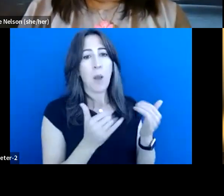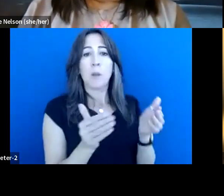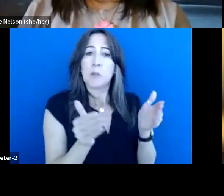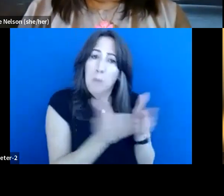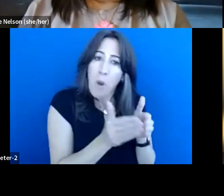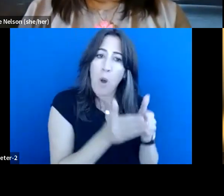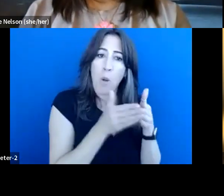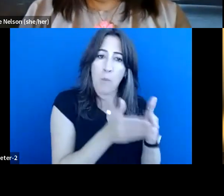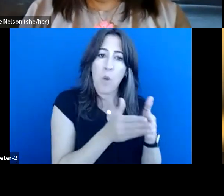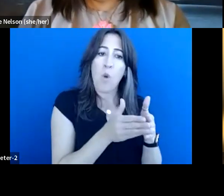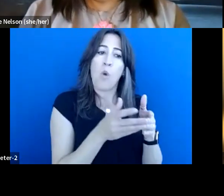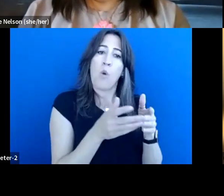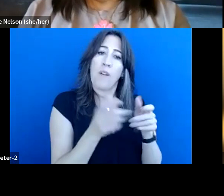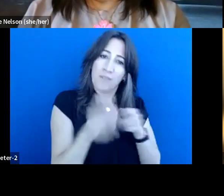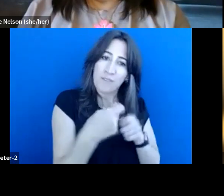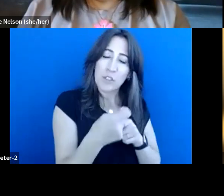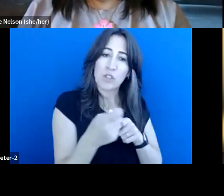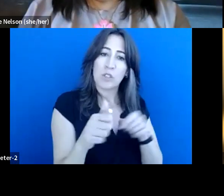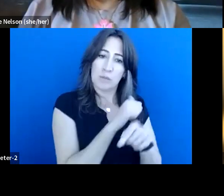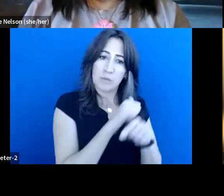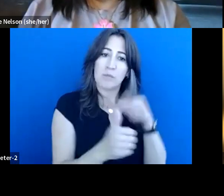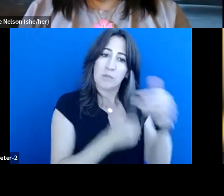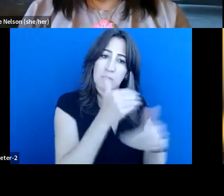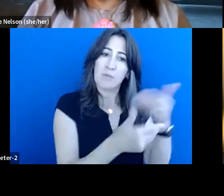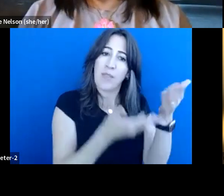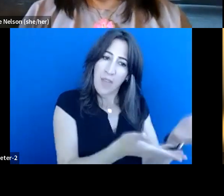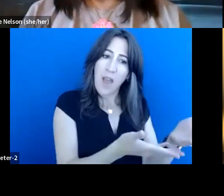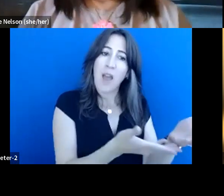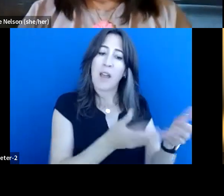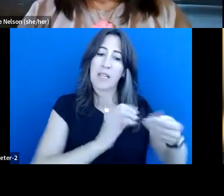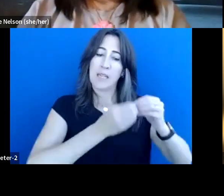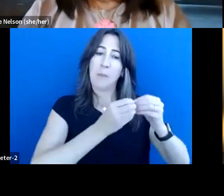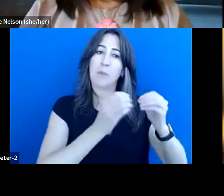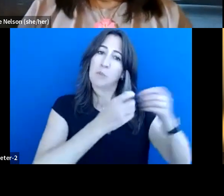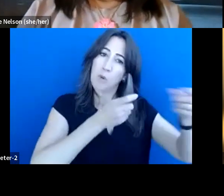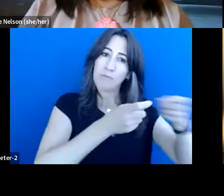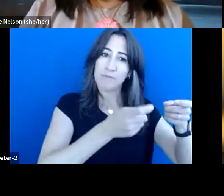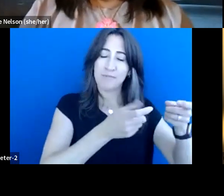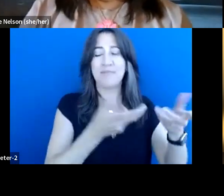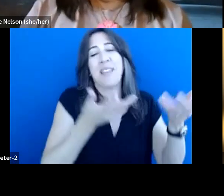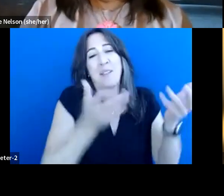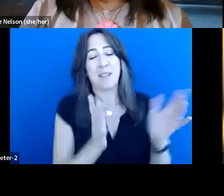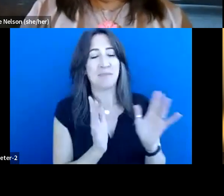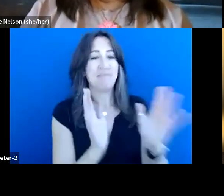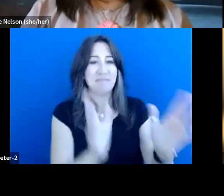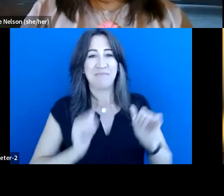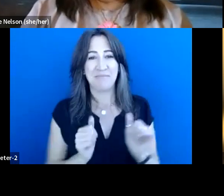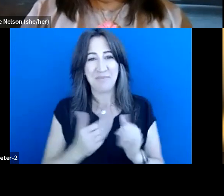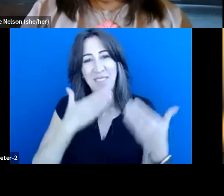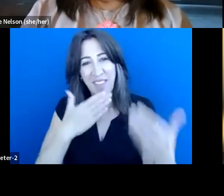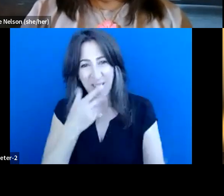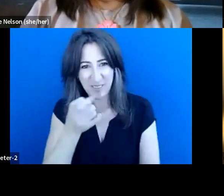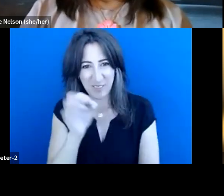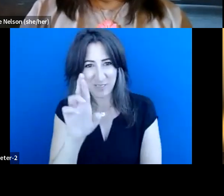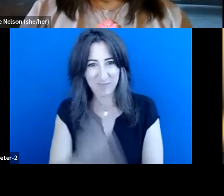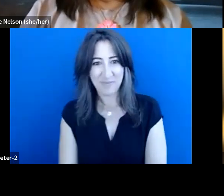income for themselves. And this will allow for that. So I'll leave it at that. Thank you, Ginger. Yeah. Um, you